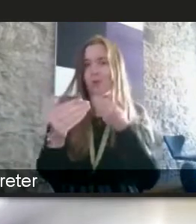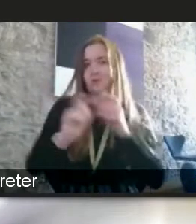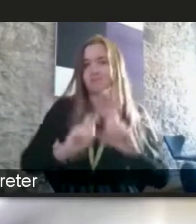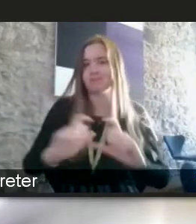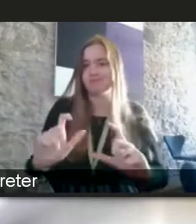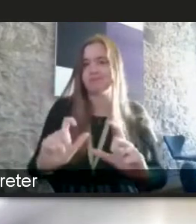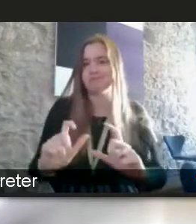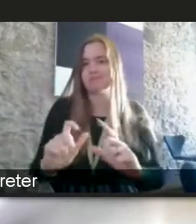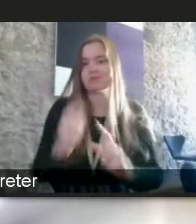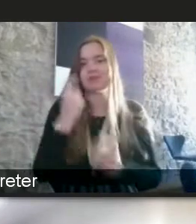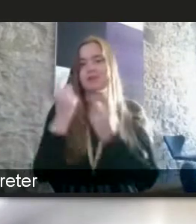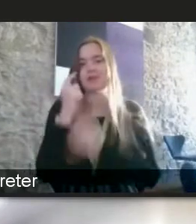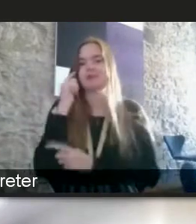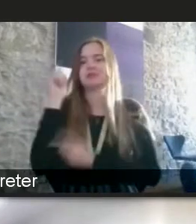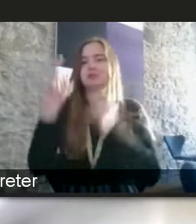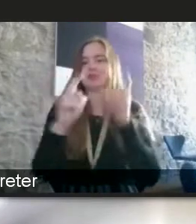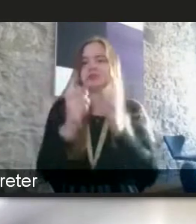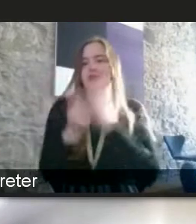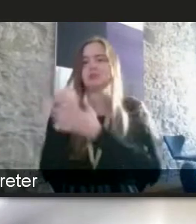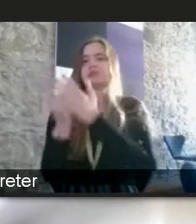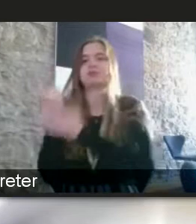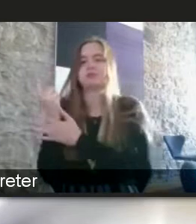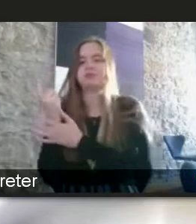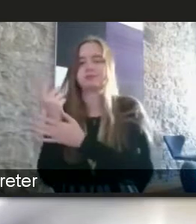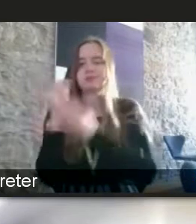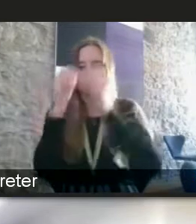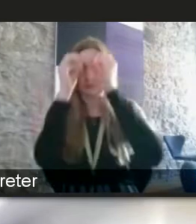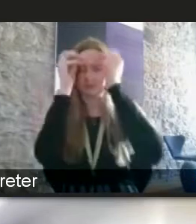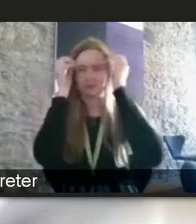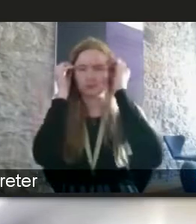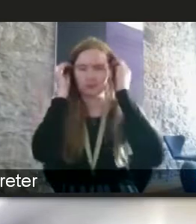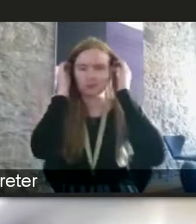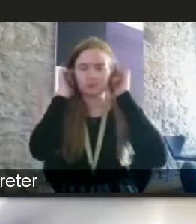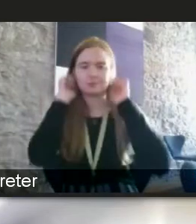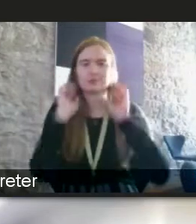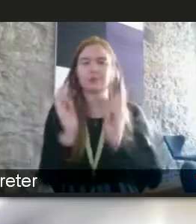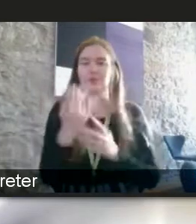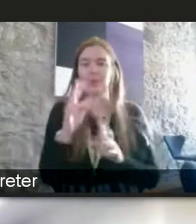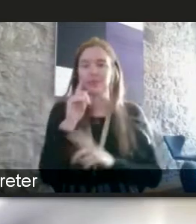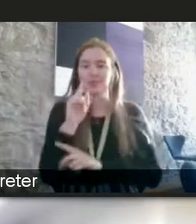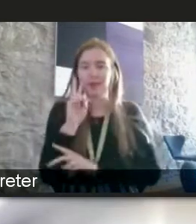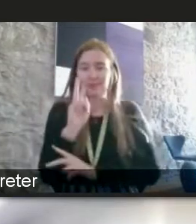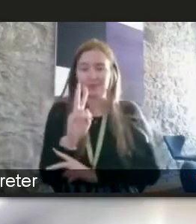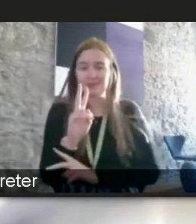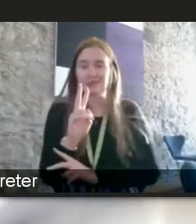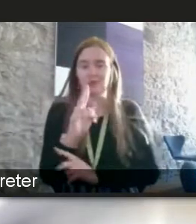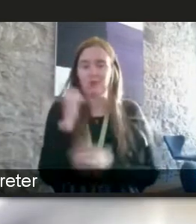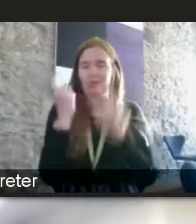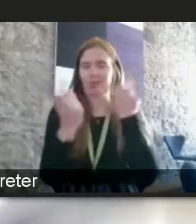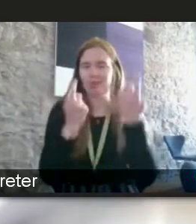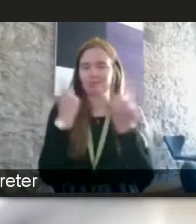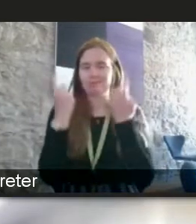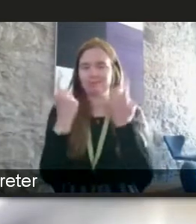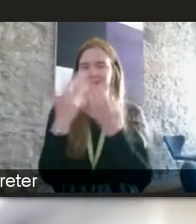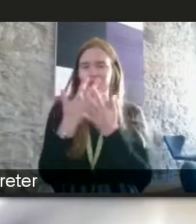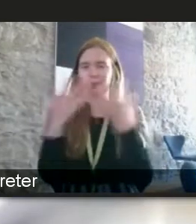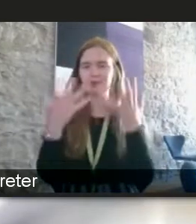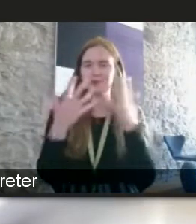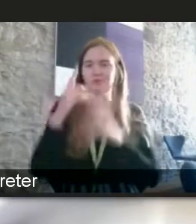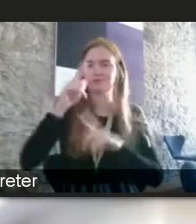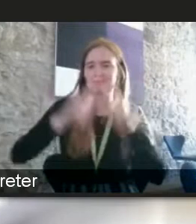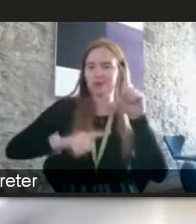in you know initiatives springing up to support this i think one of the things i see now i do puzzle over is we have all these sort of diversity